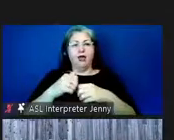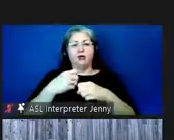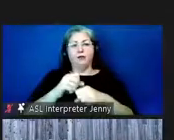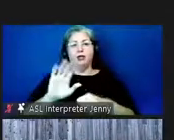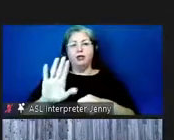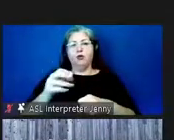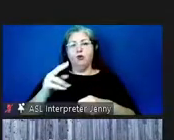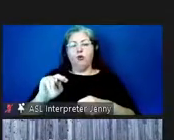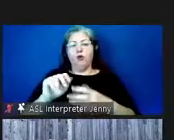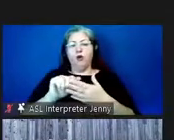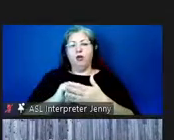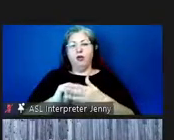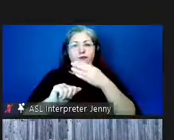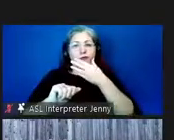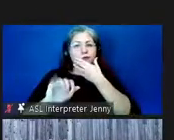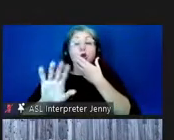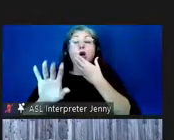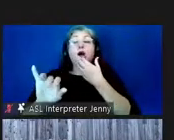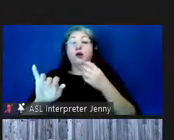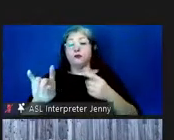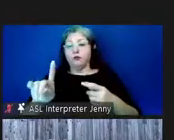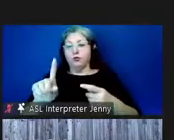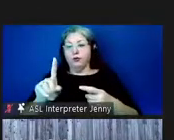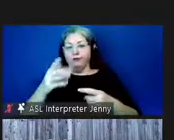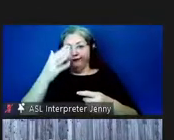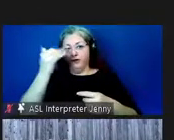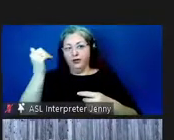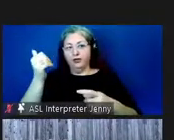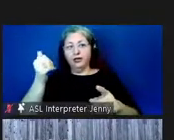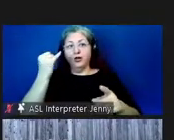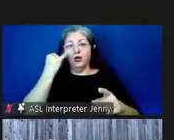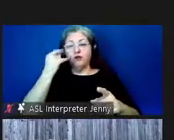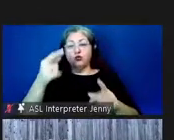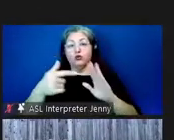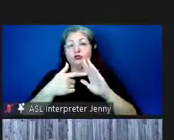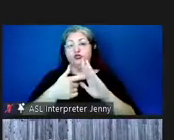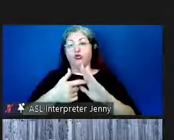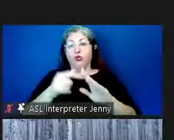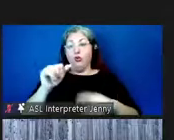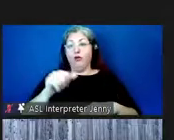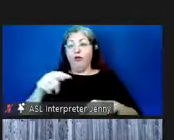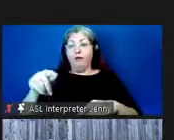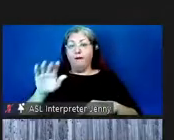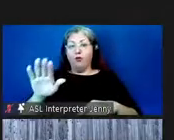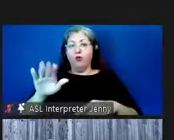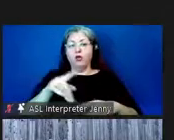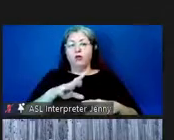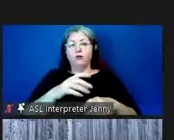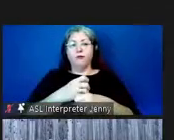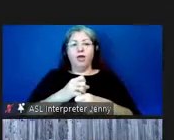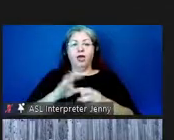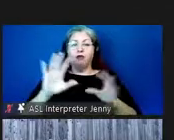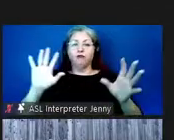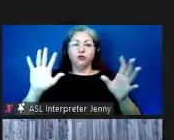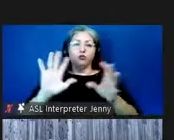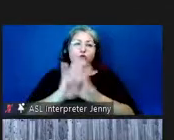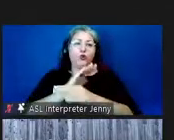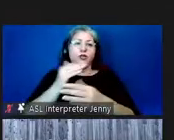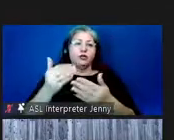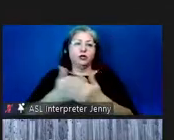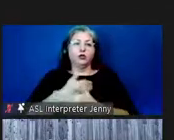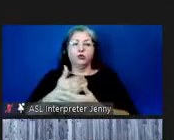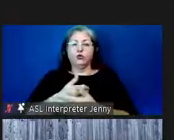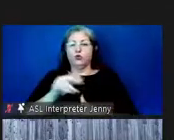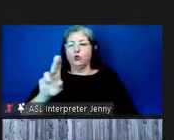own glitch account and oh yeah uh one thing i forgot is that when you do show your app it creates a whole new url